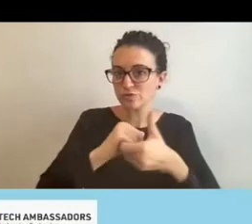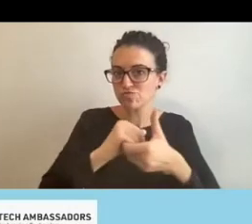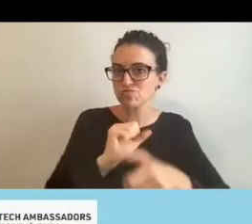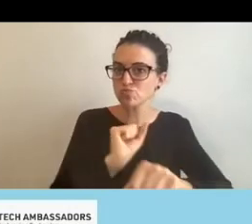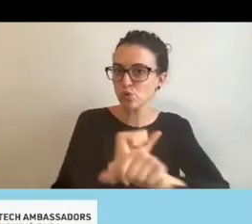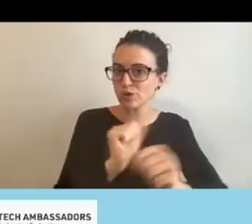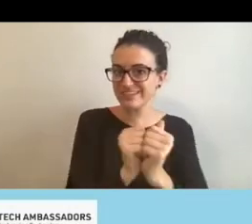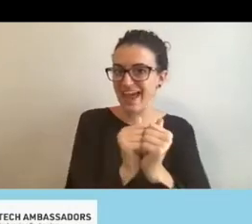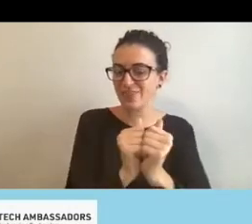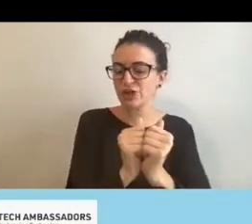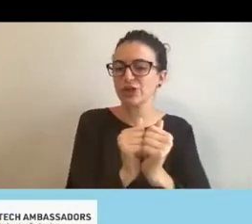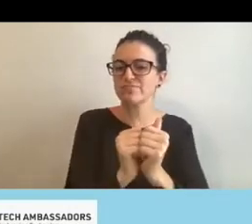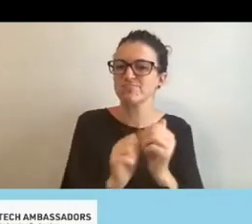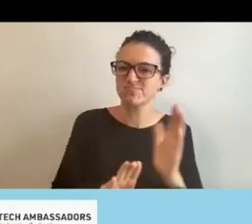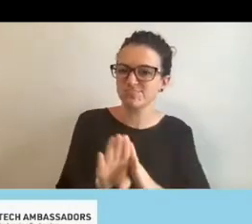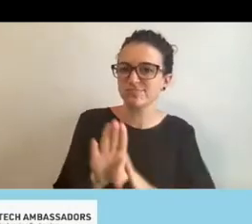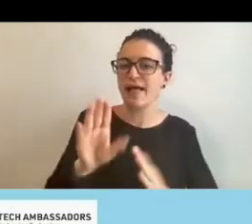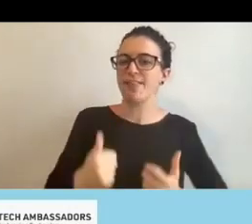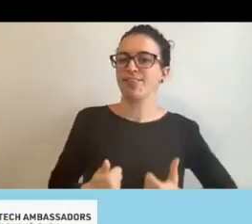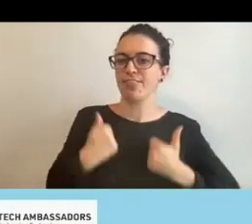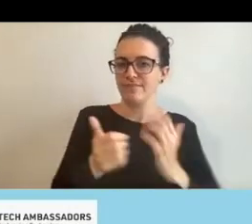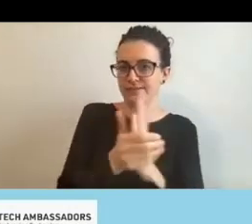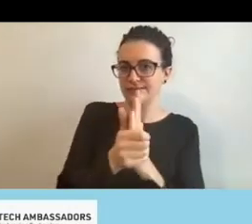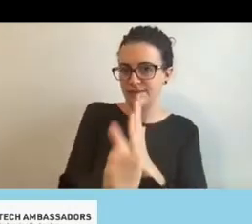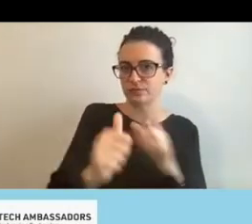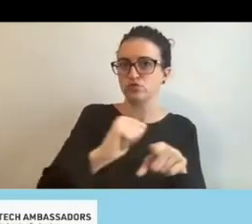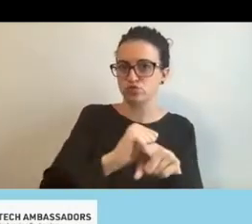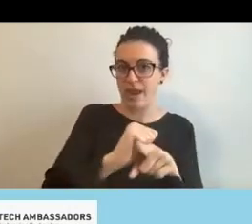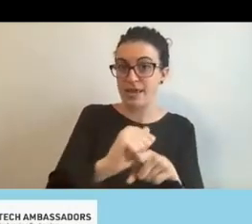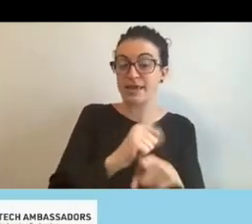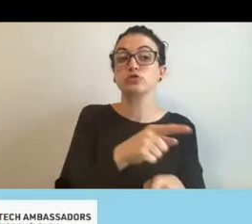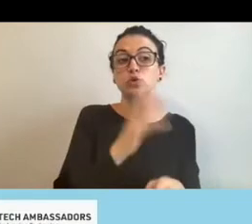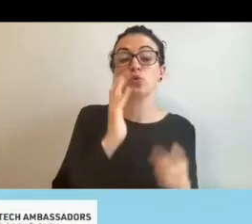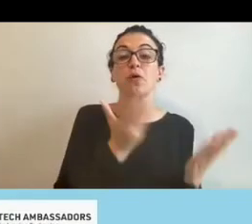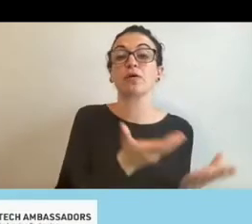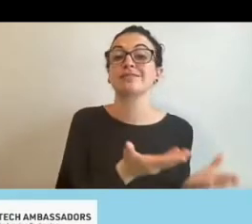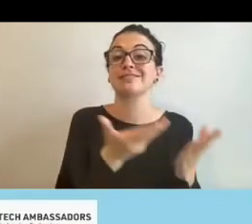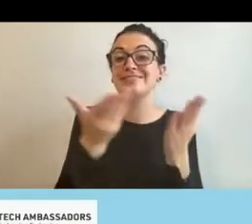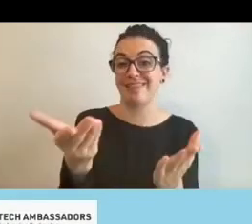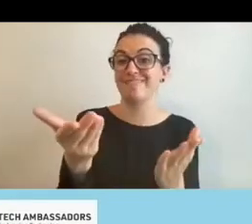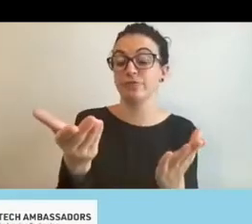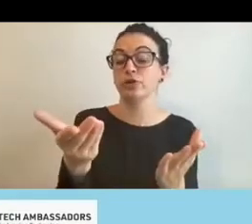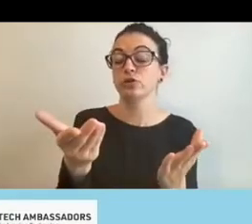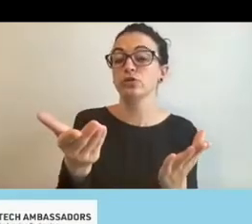training. She's actually going to be delivering it. Okay. And then they